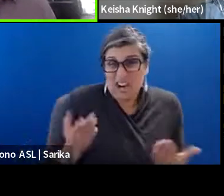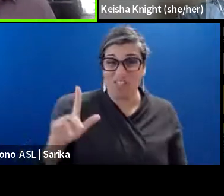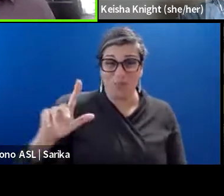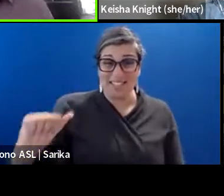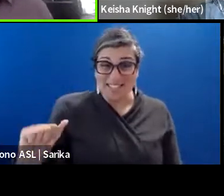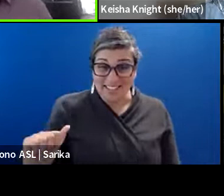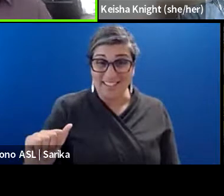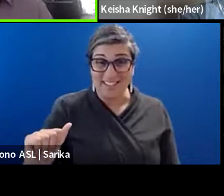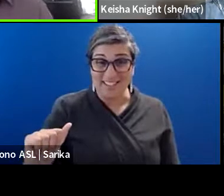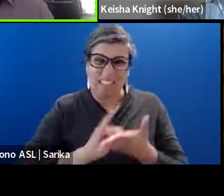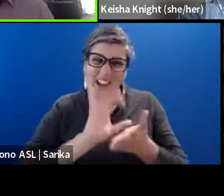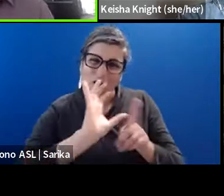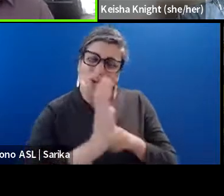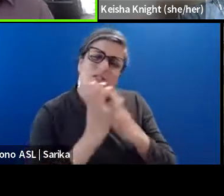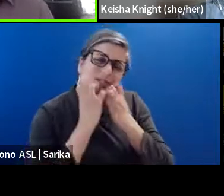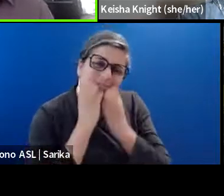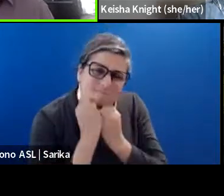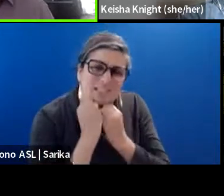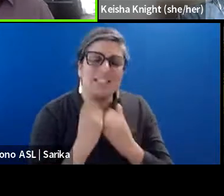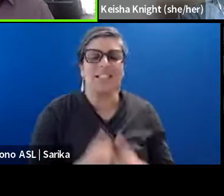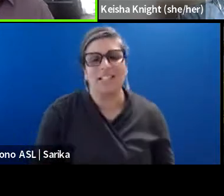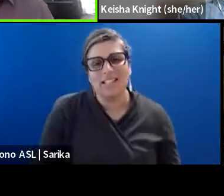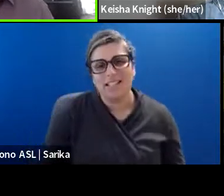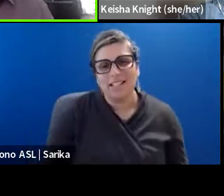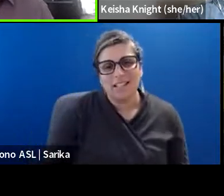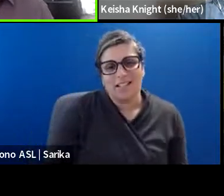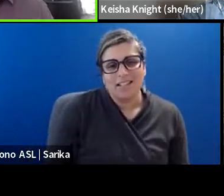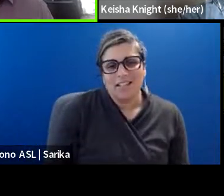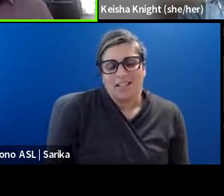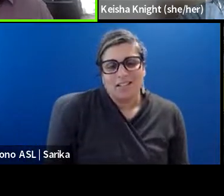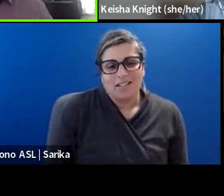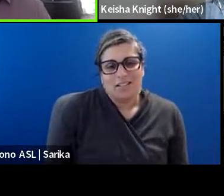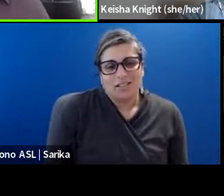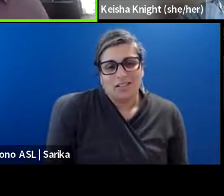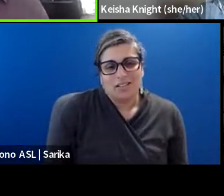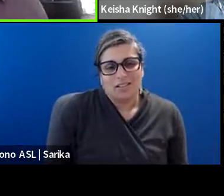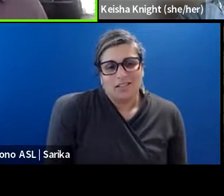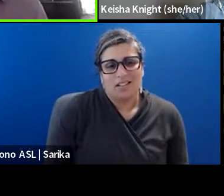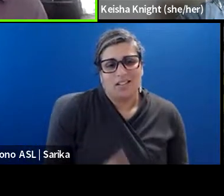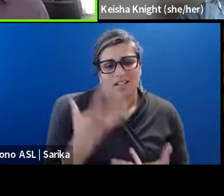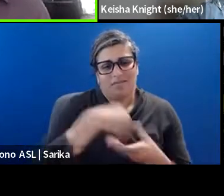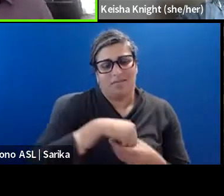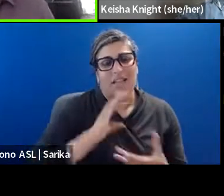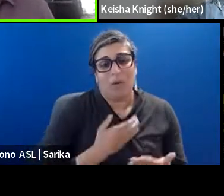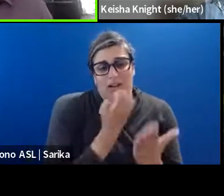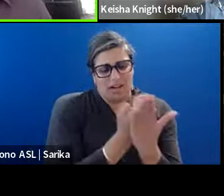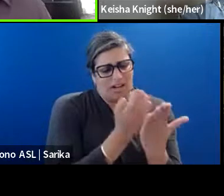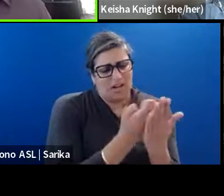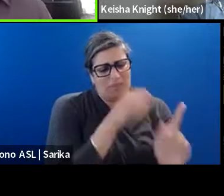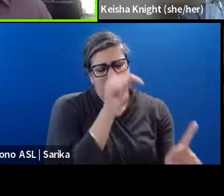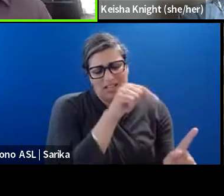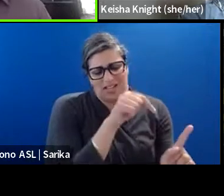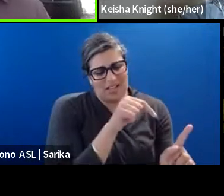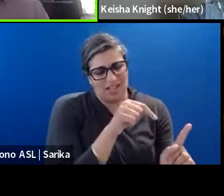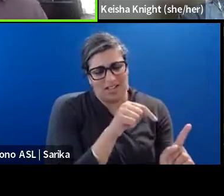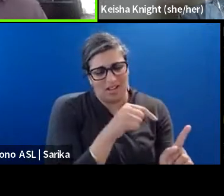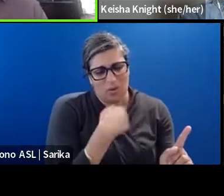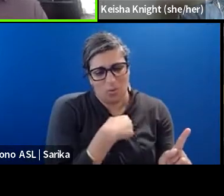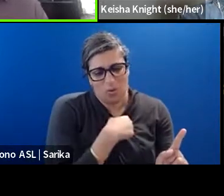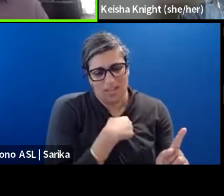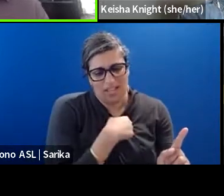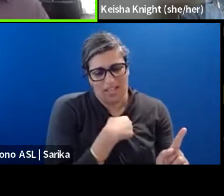it's, it's, and, and, and it's a, it's an aspect of our economy that I think we can